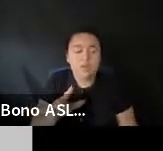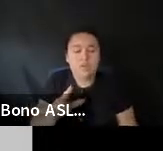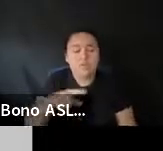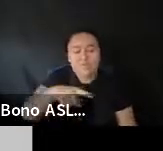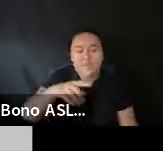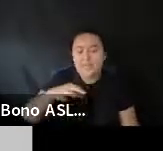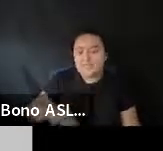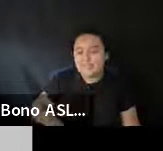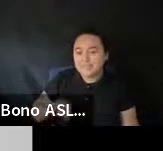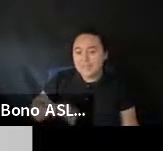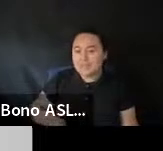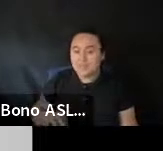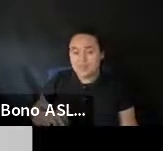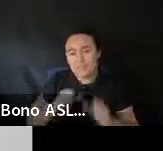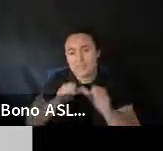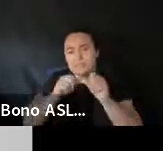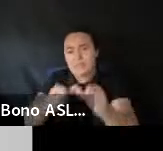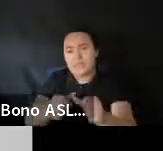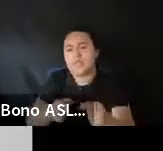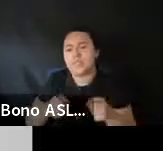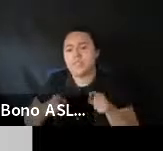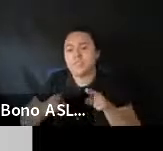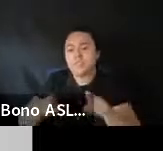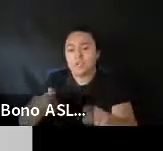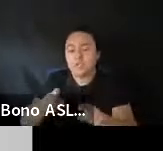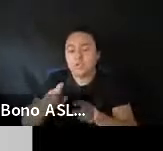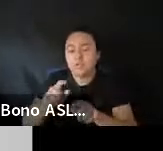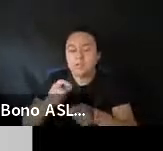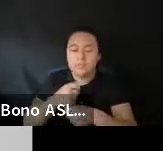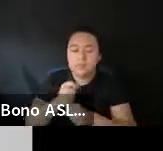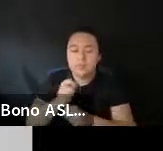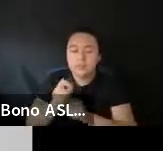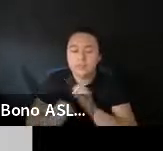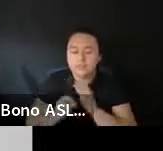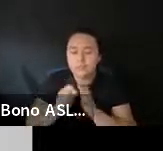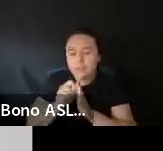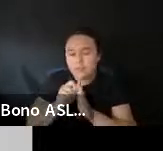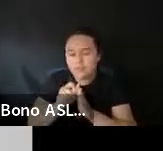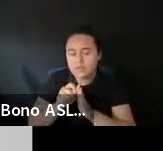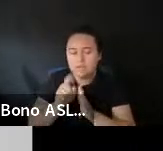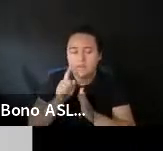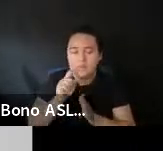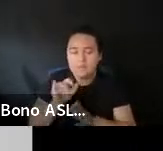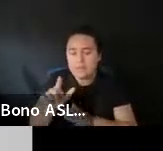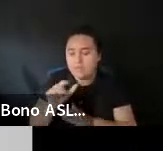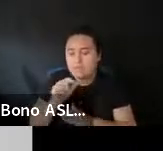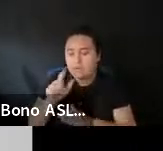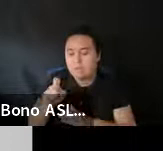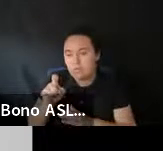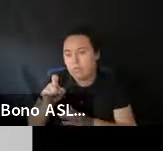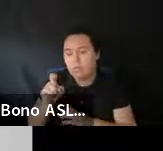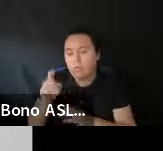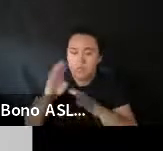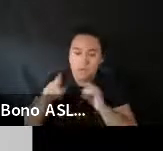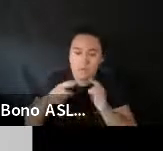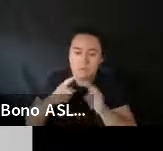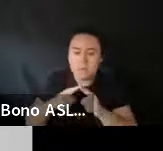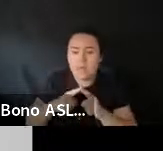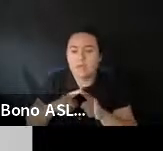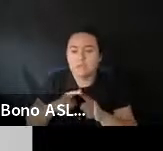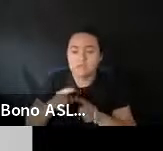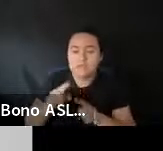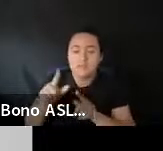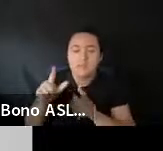At least throughout the production period. So. For Illinois. We don't have to worry about. Uh. You know. Going to the legislature for renewal until 2027.